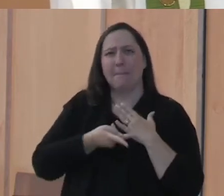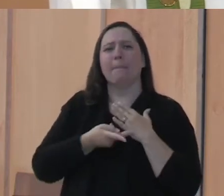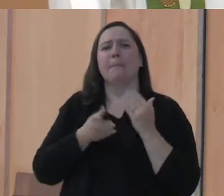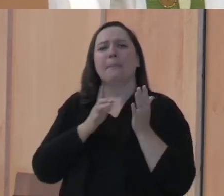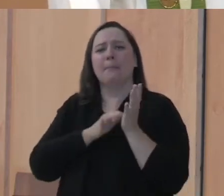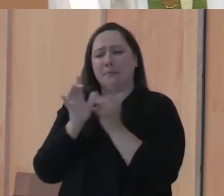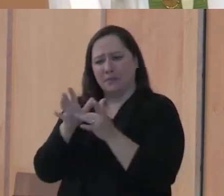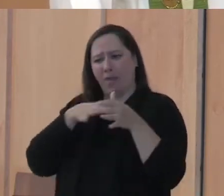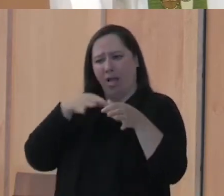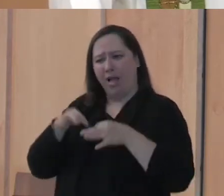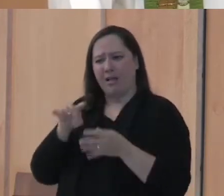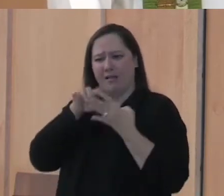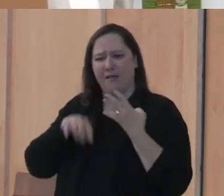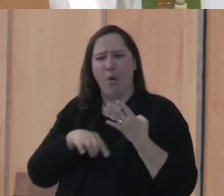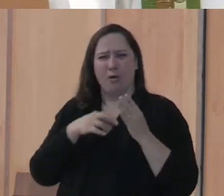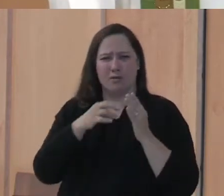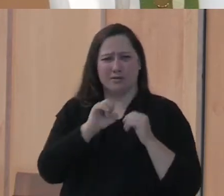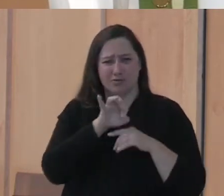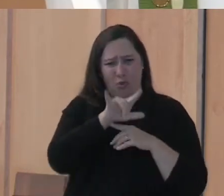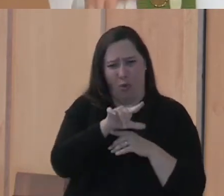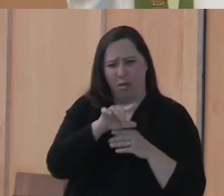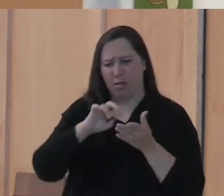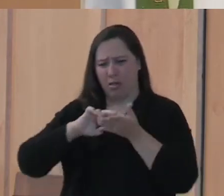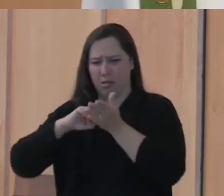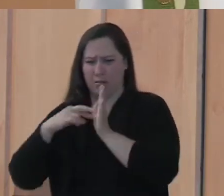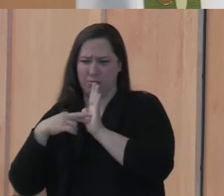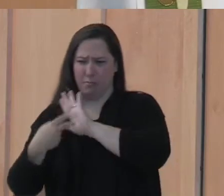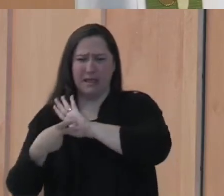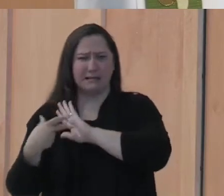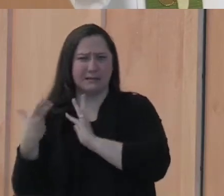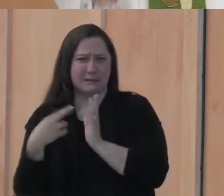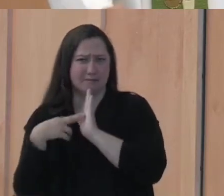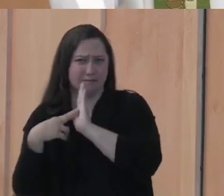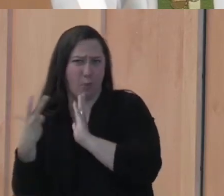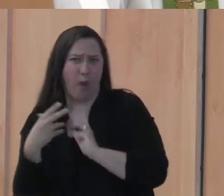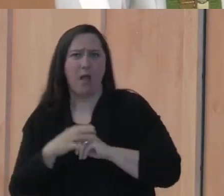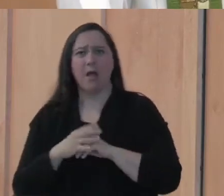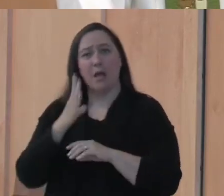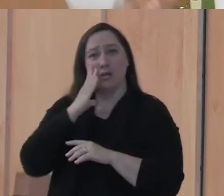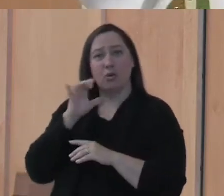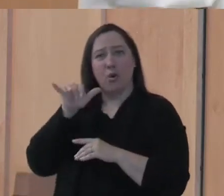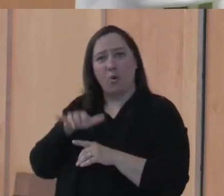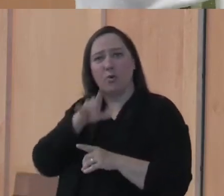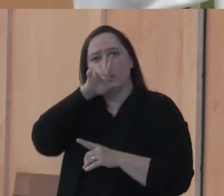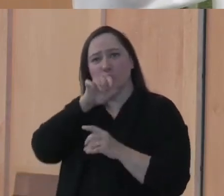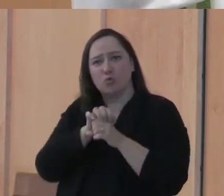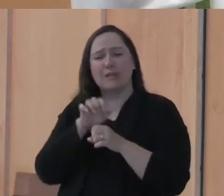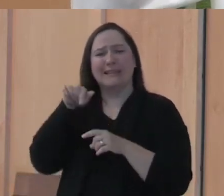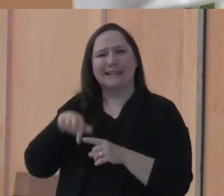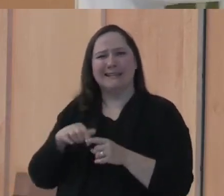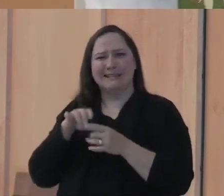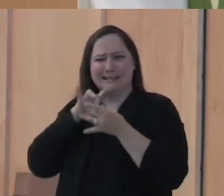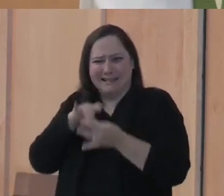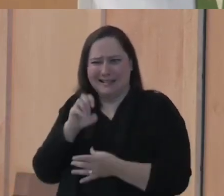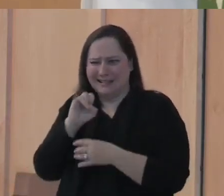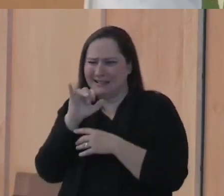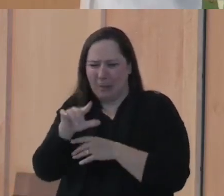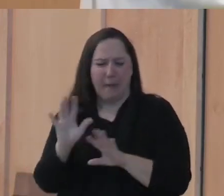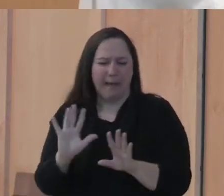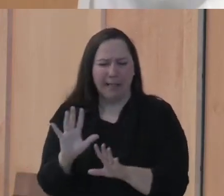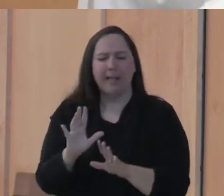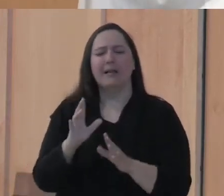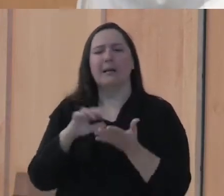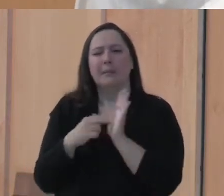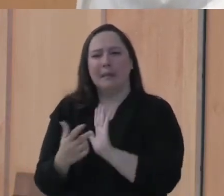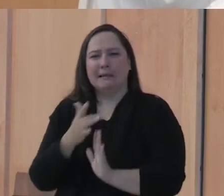four kinds of soil represent. But you know, right, it's not about soil. This is speaking about human hearts like yours